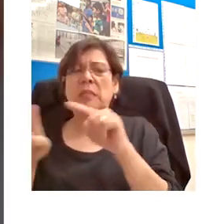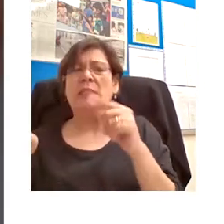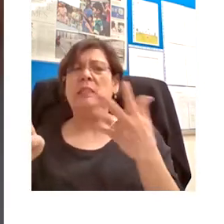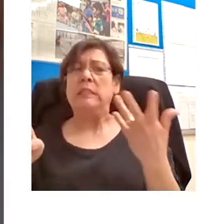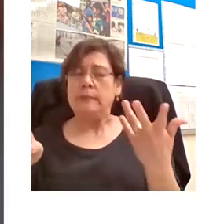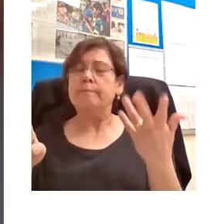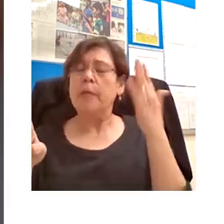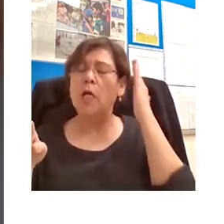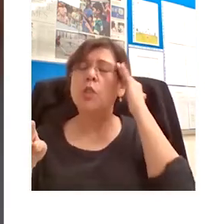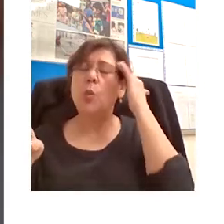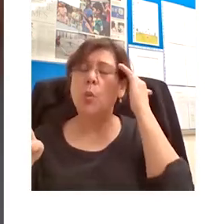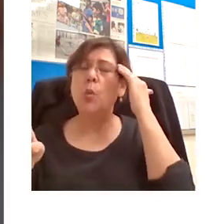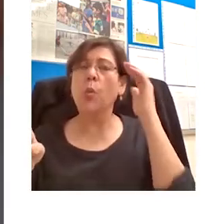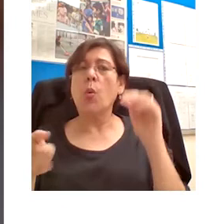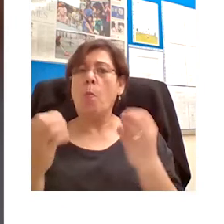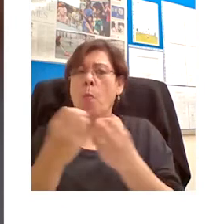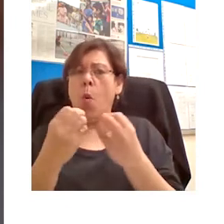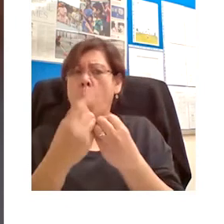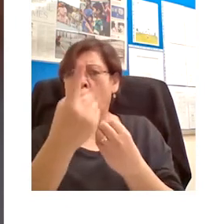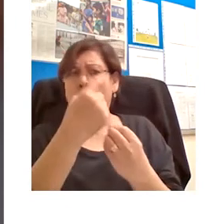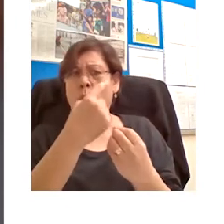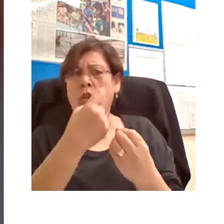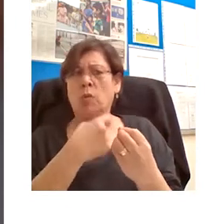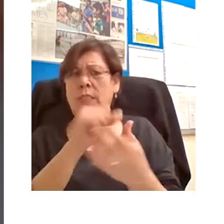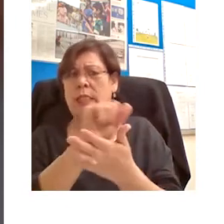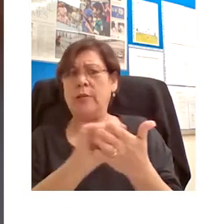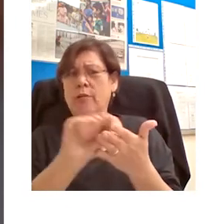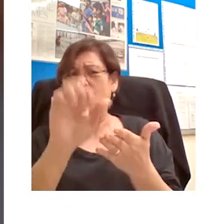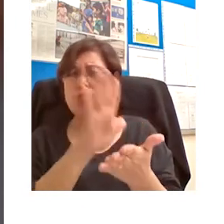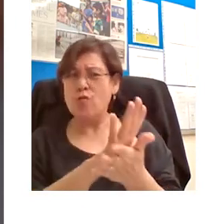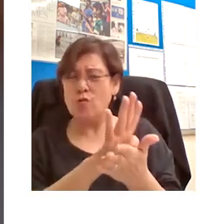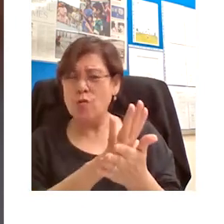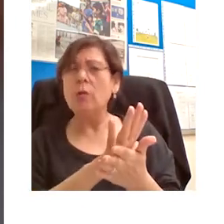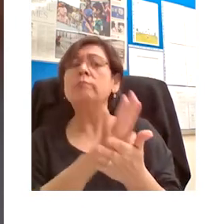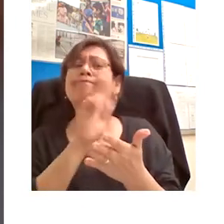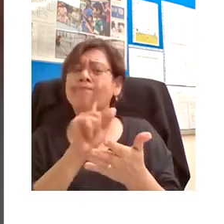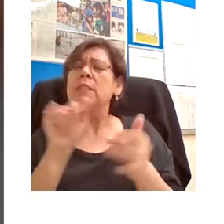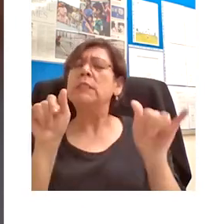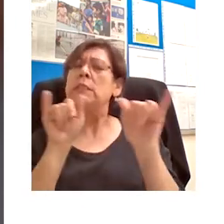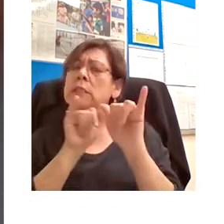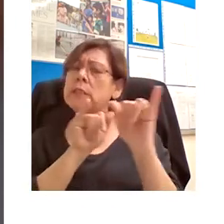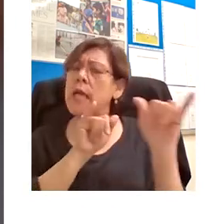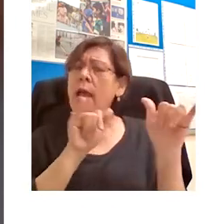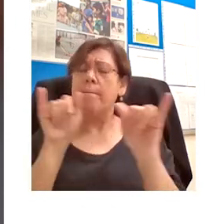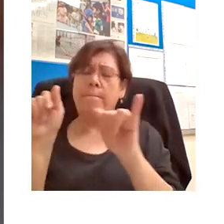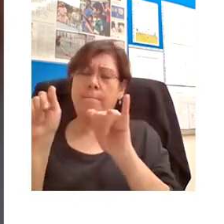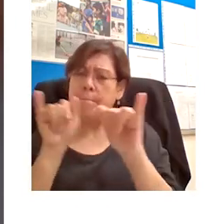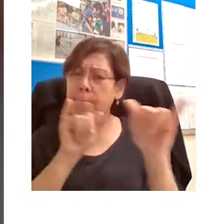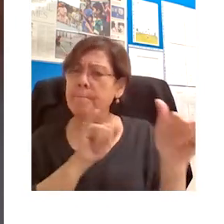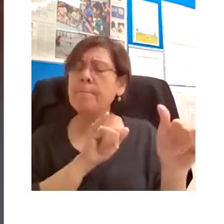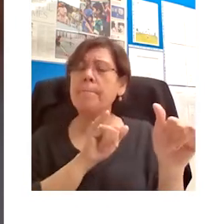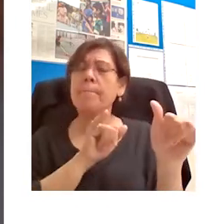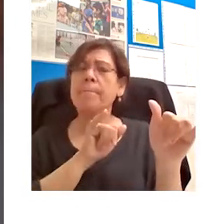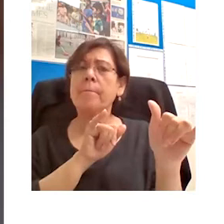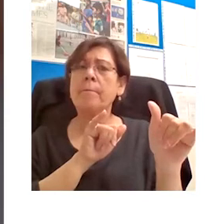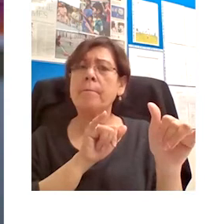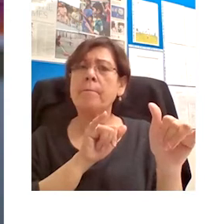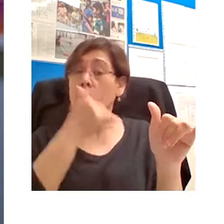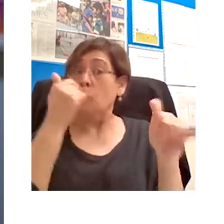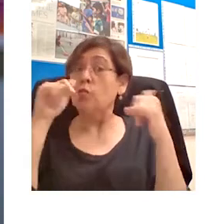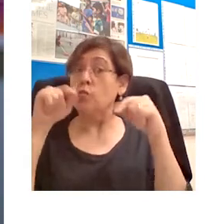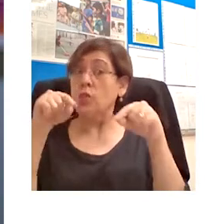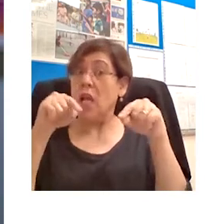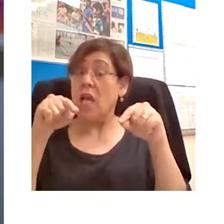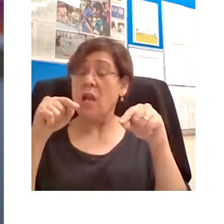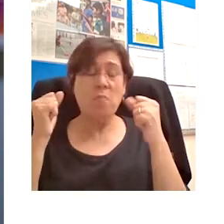clearer it becomes the same principles can be adapted to the I think today's students are visual learners.